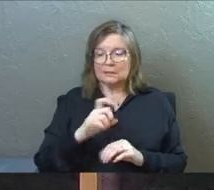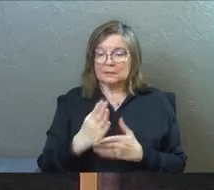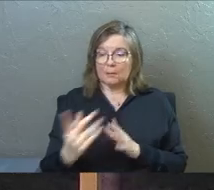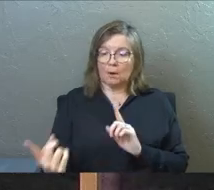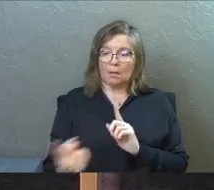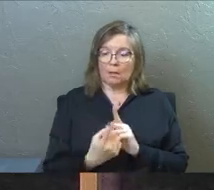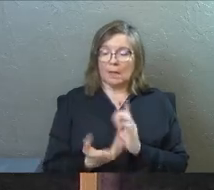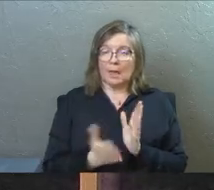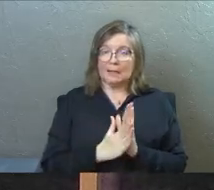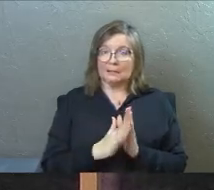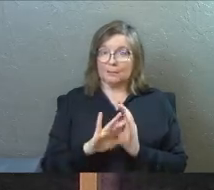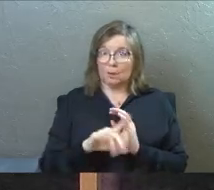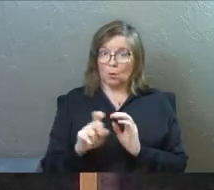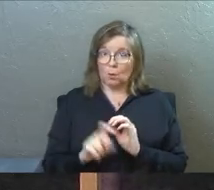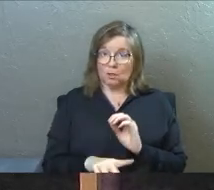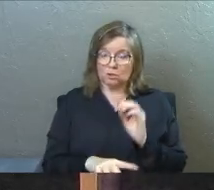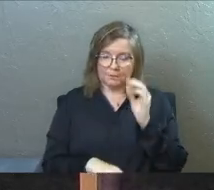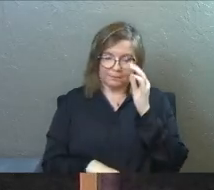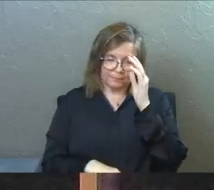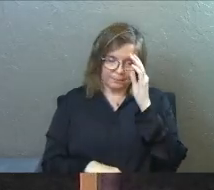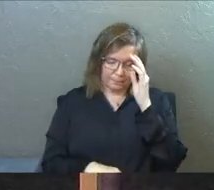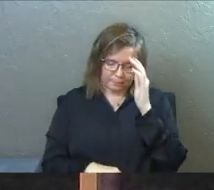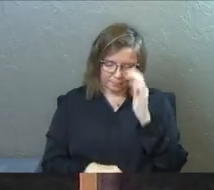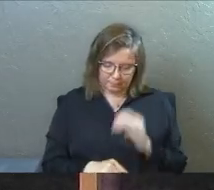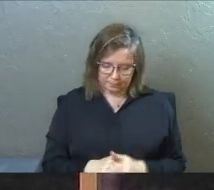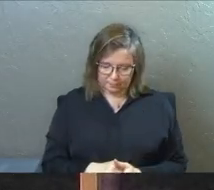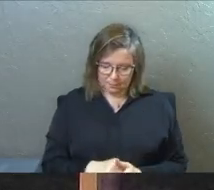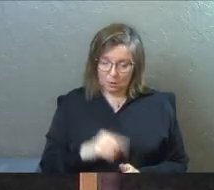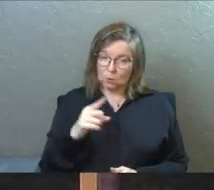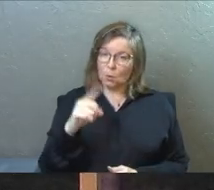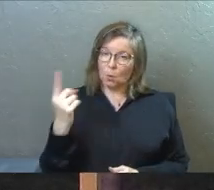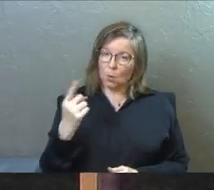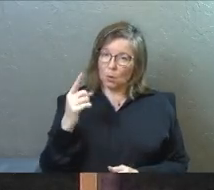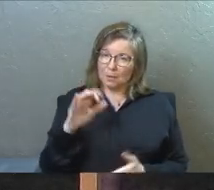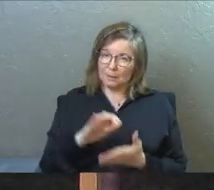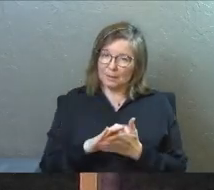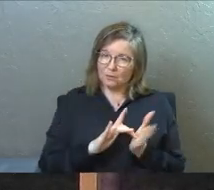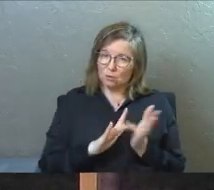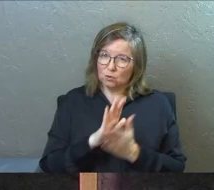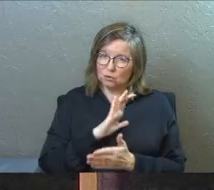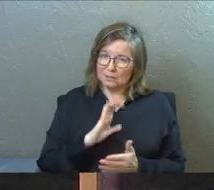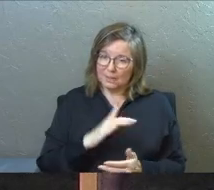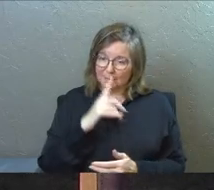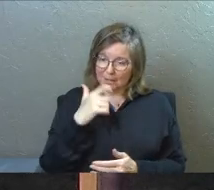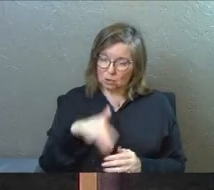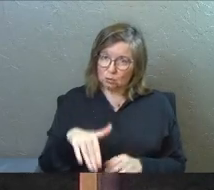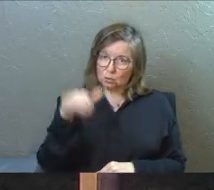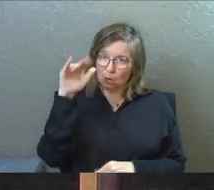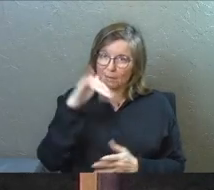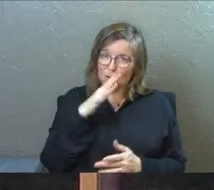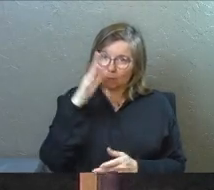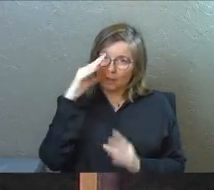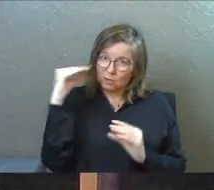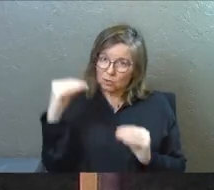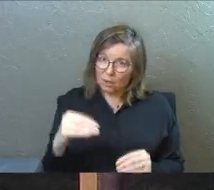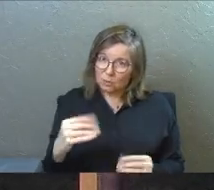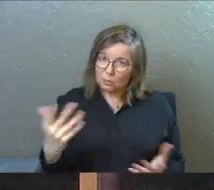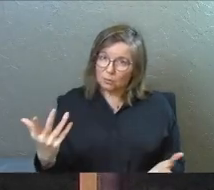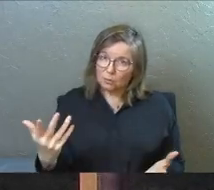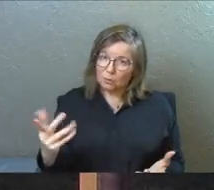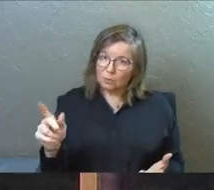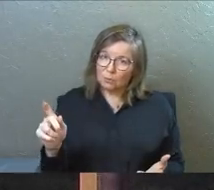said someone had come and asked him the question, do you only believe in Christianity because you grew up with it and that's what your parents taught you?